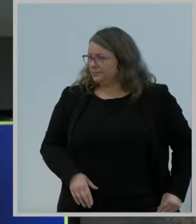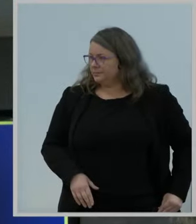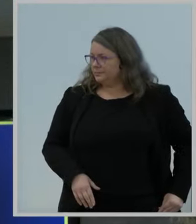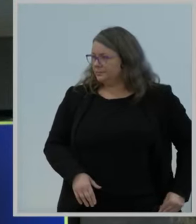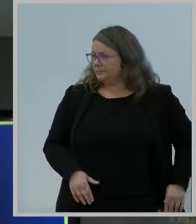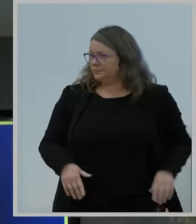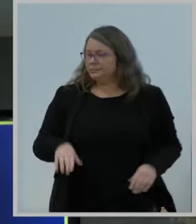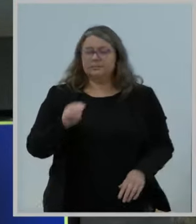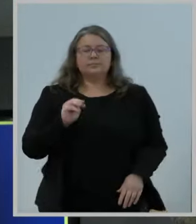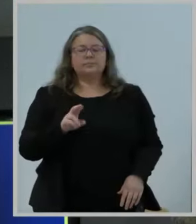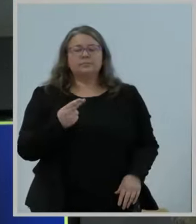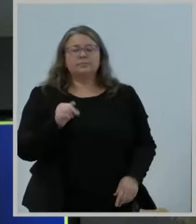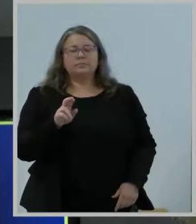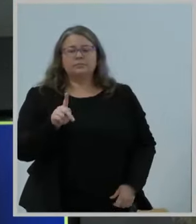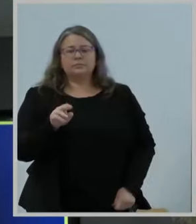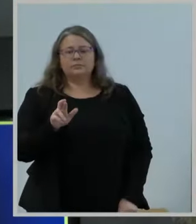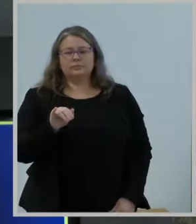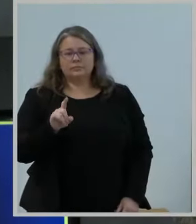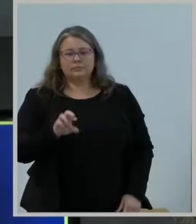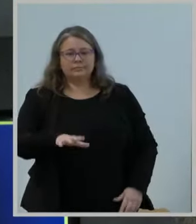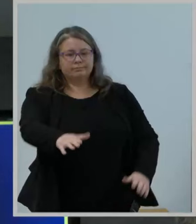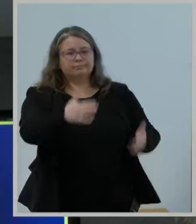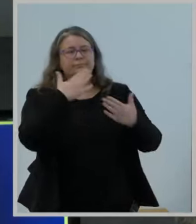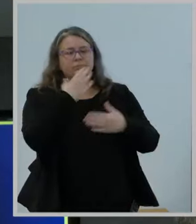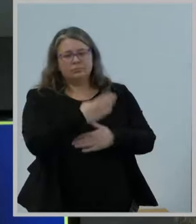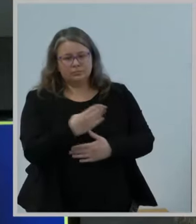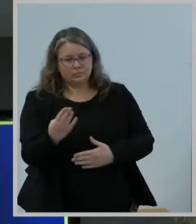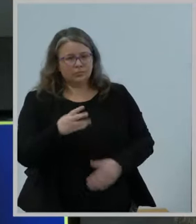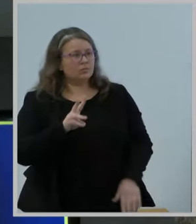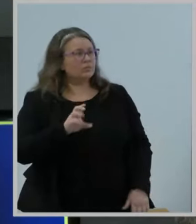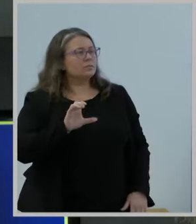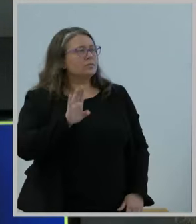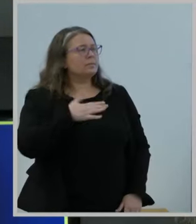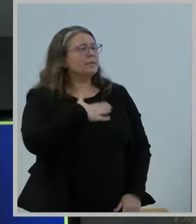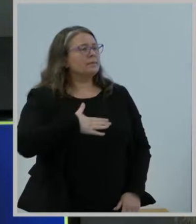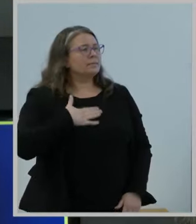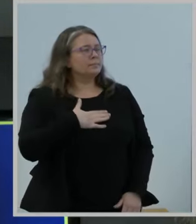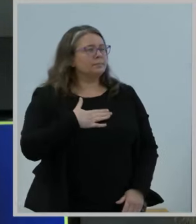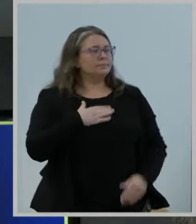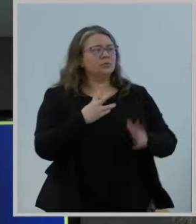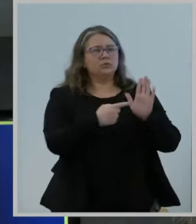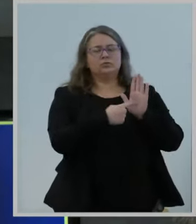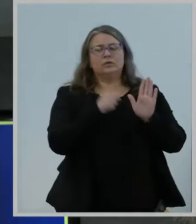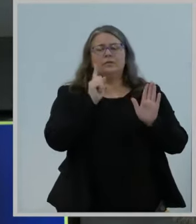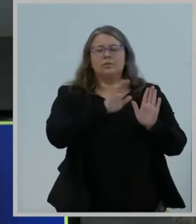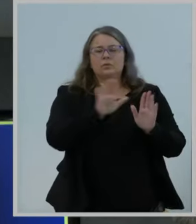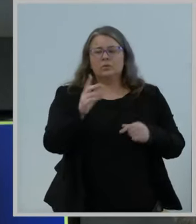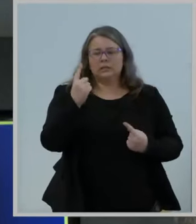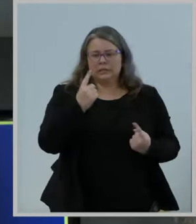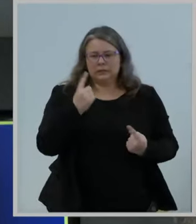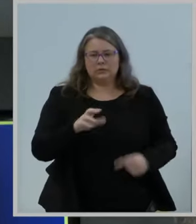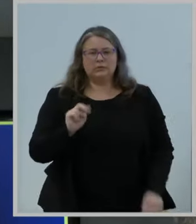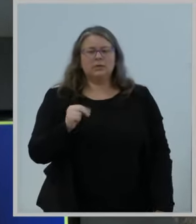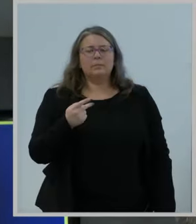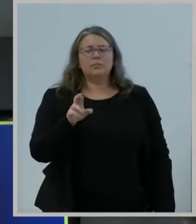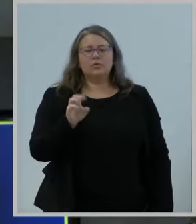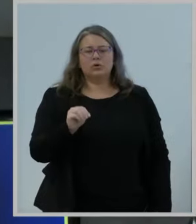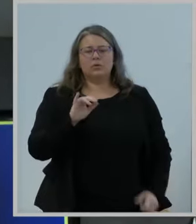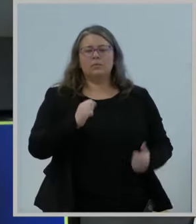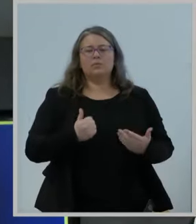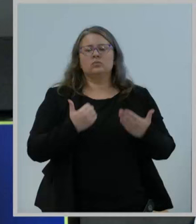Commissioners. The Wireline Competition Bureau is pleased to present for your consideration a notice of proposed rulemaking that proposes to